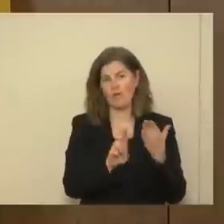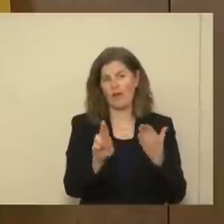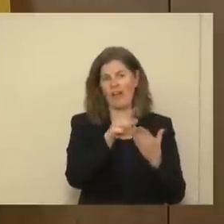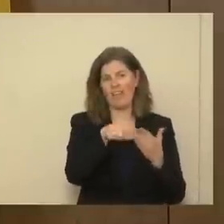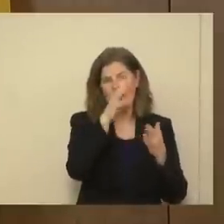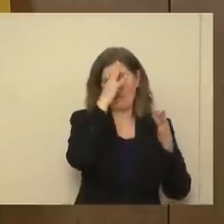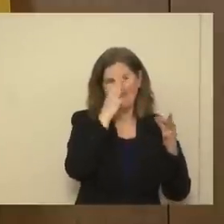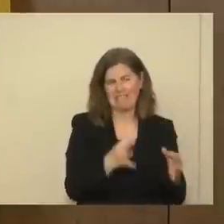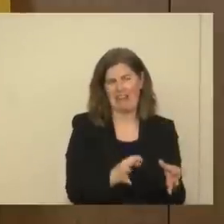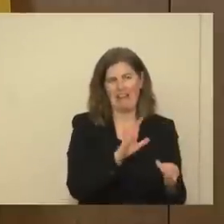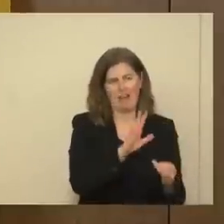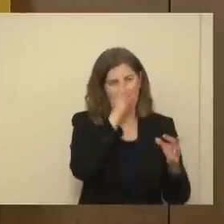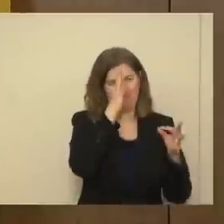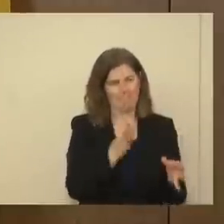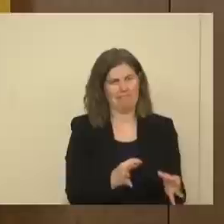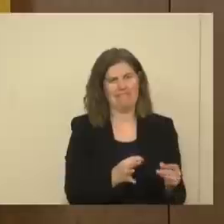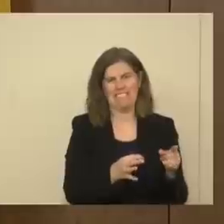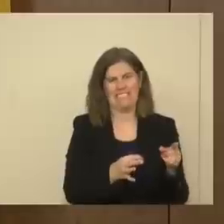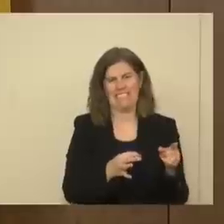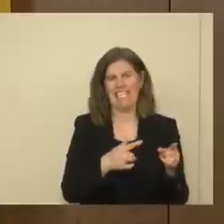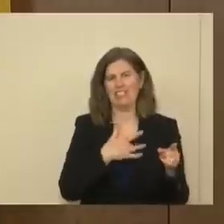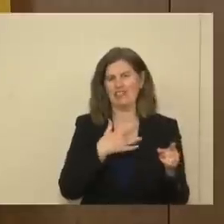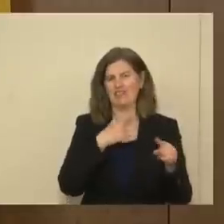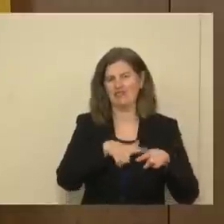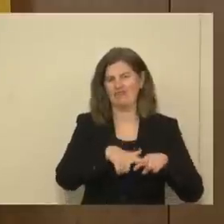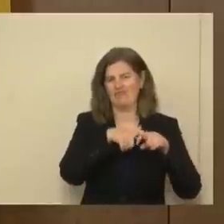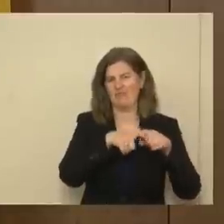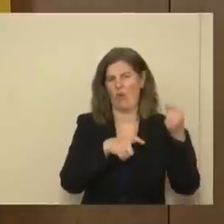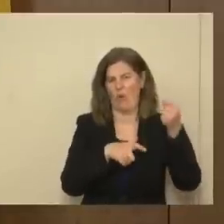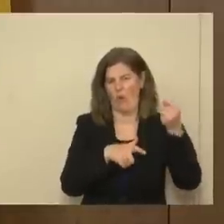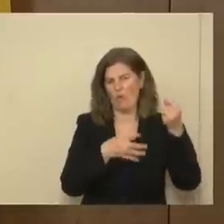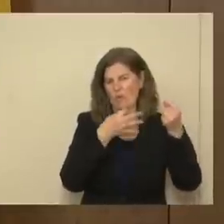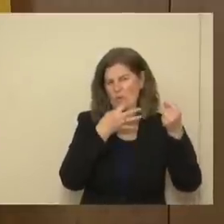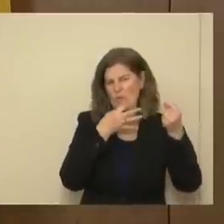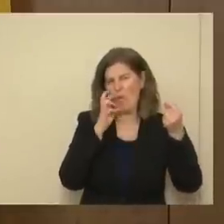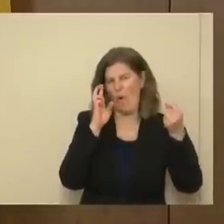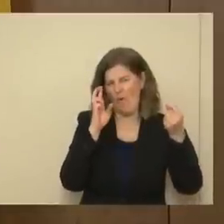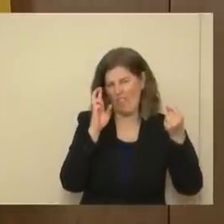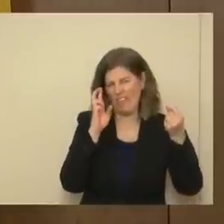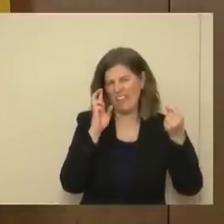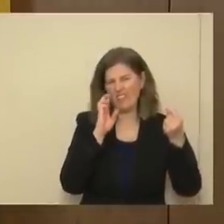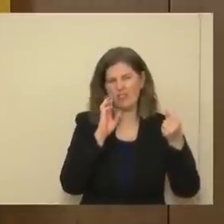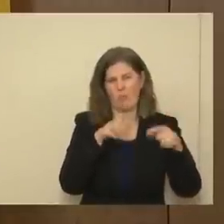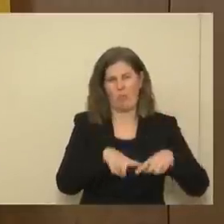sooner rather than later that they should postpone their contact fall sports.